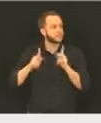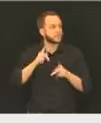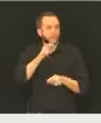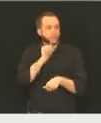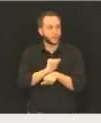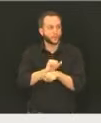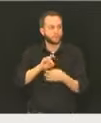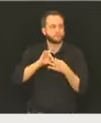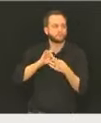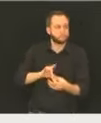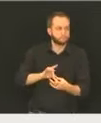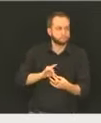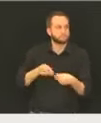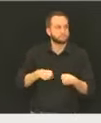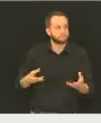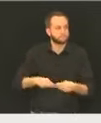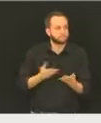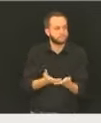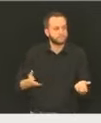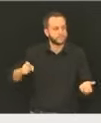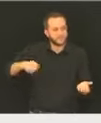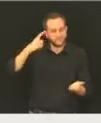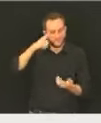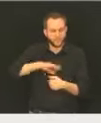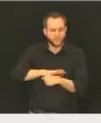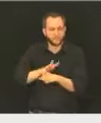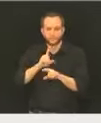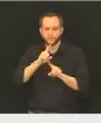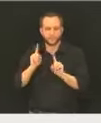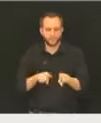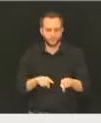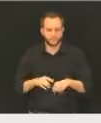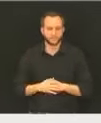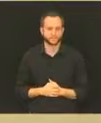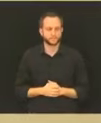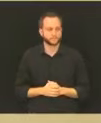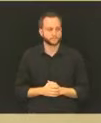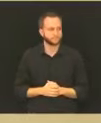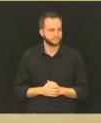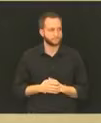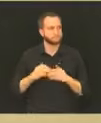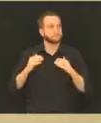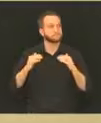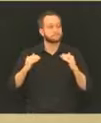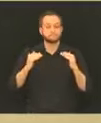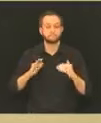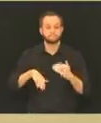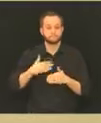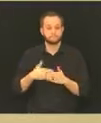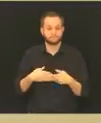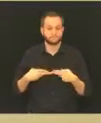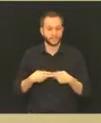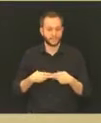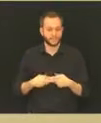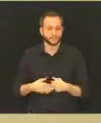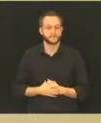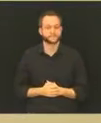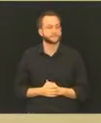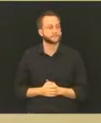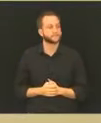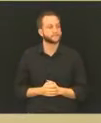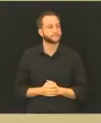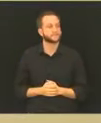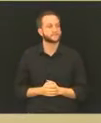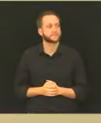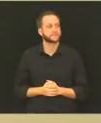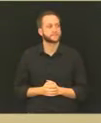And phase two is really what we're going to try to focus on today. Next slide. It is very important